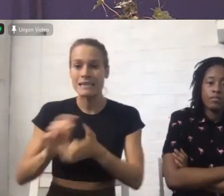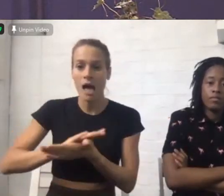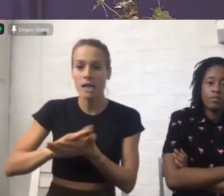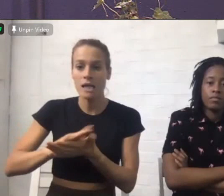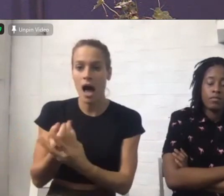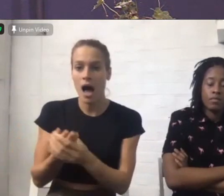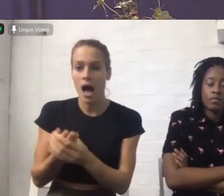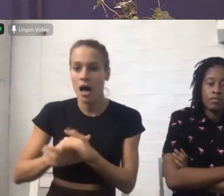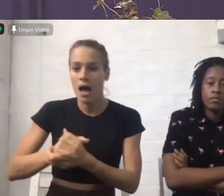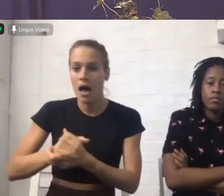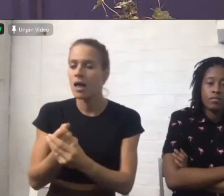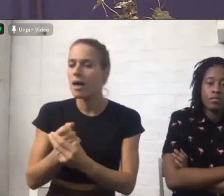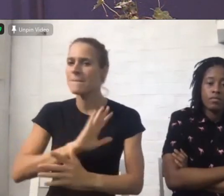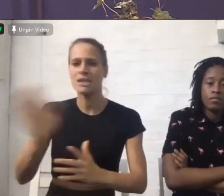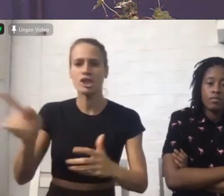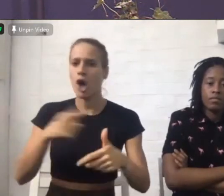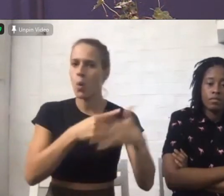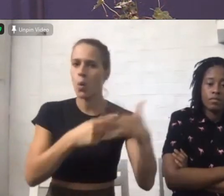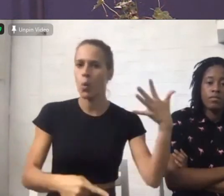don't carry fear